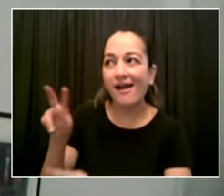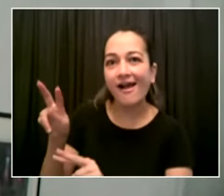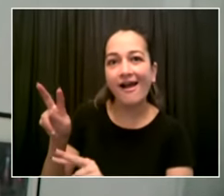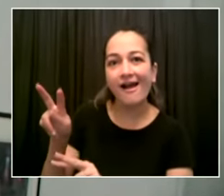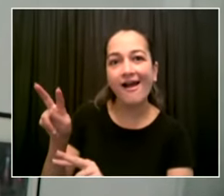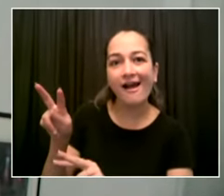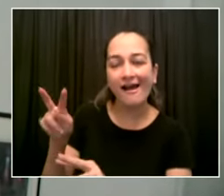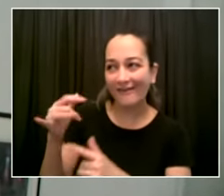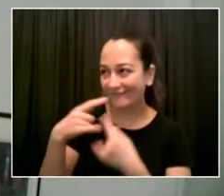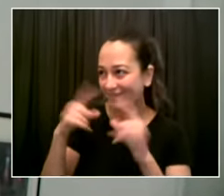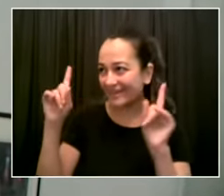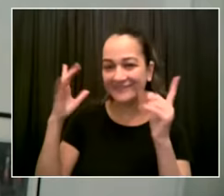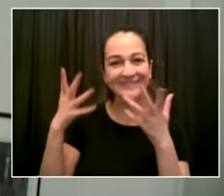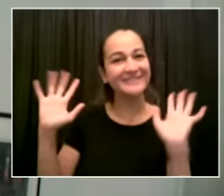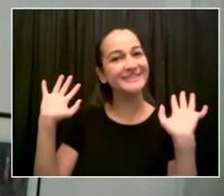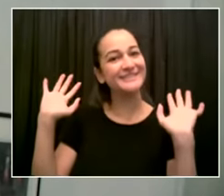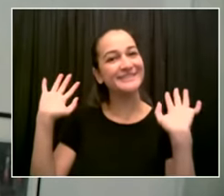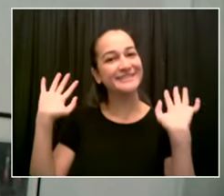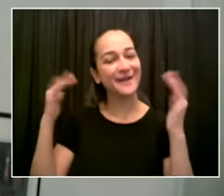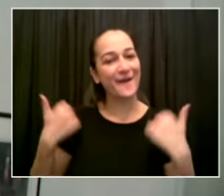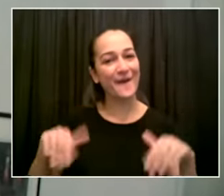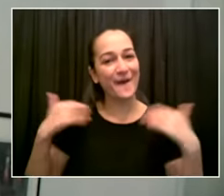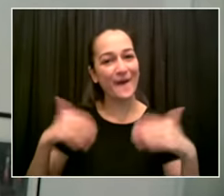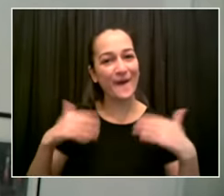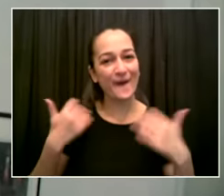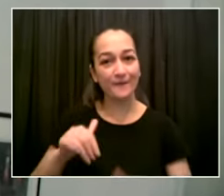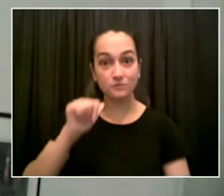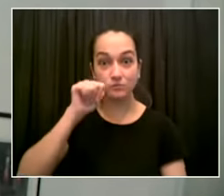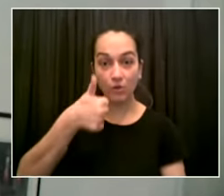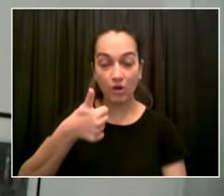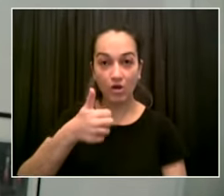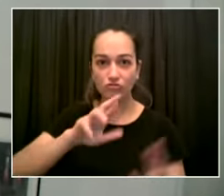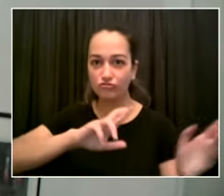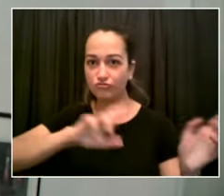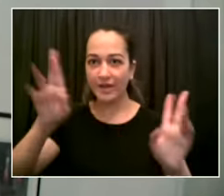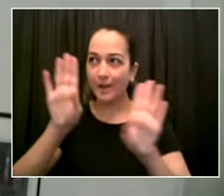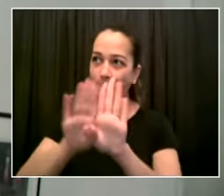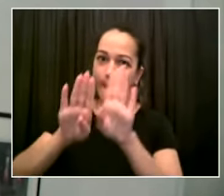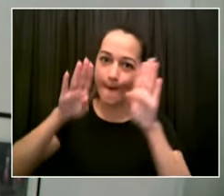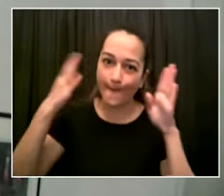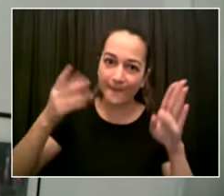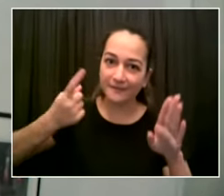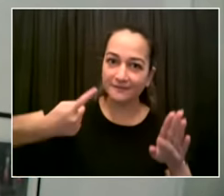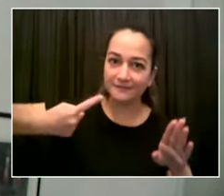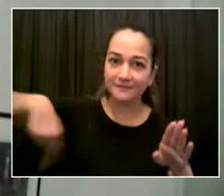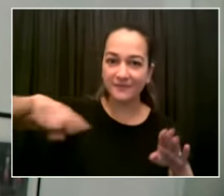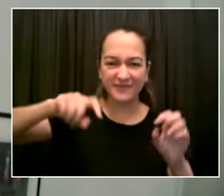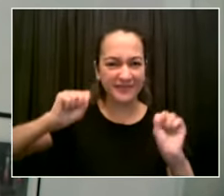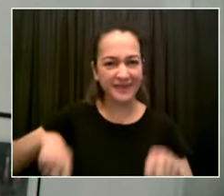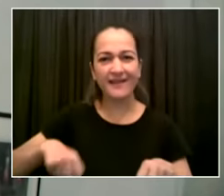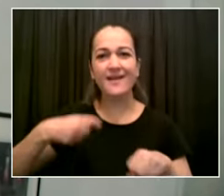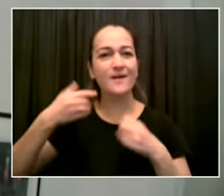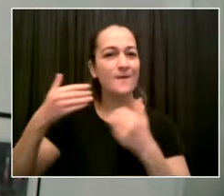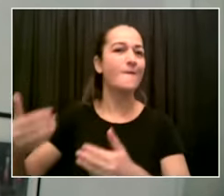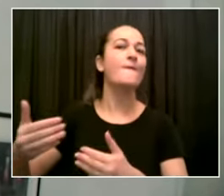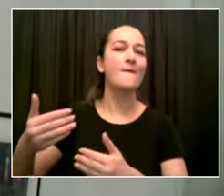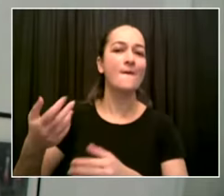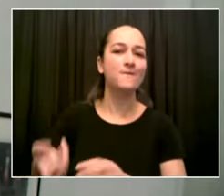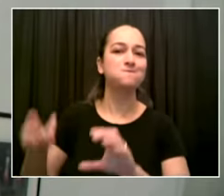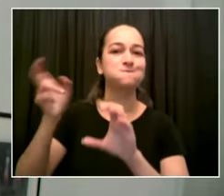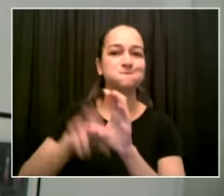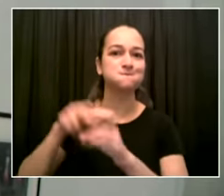and ready to welcome riders tomorrow and to help fight covid as you said um we're gonna allow